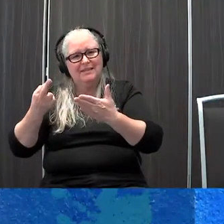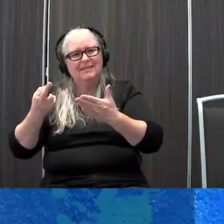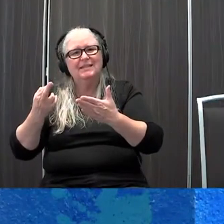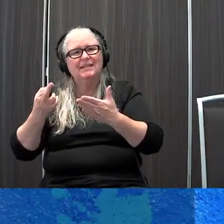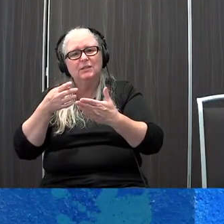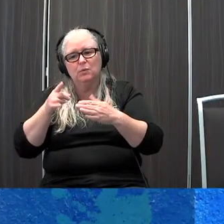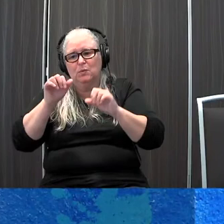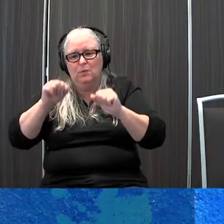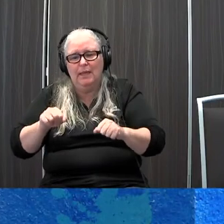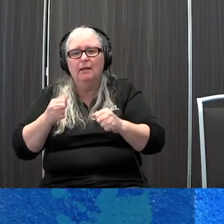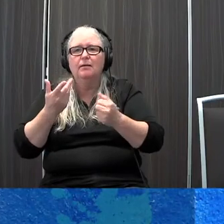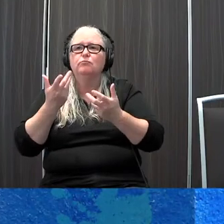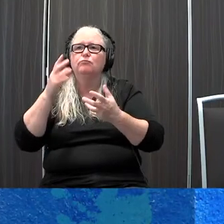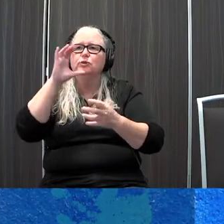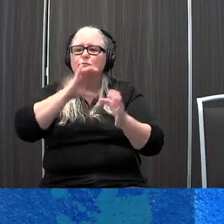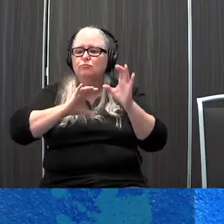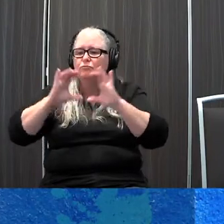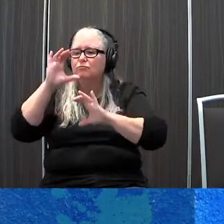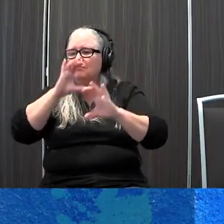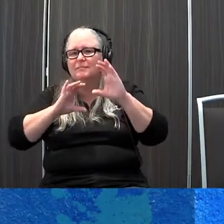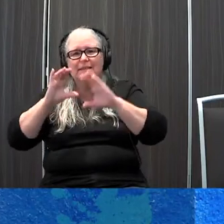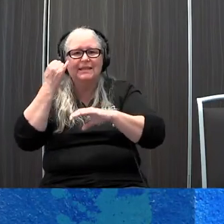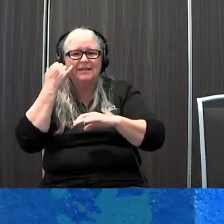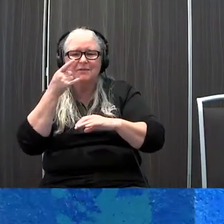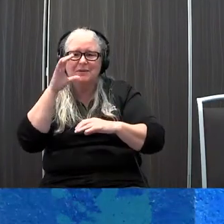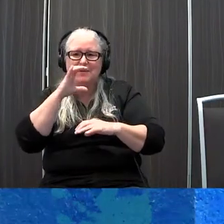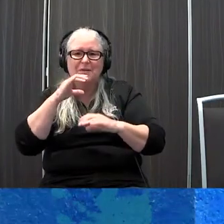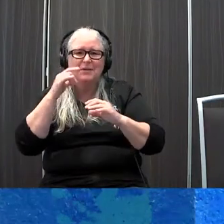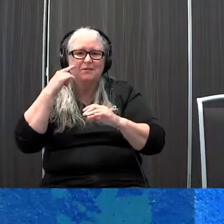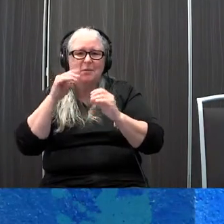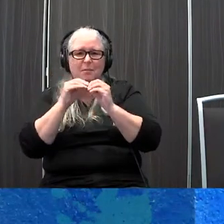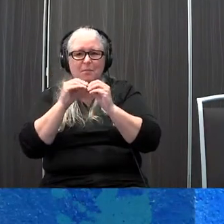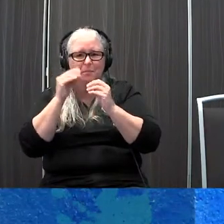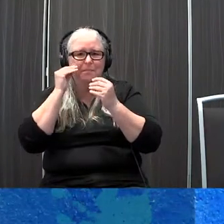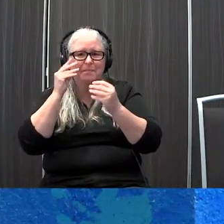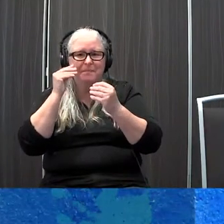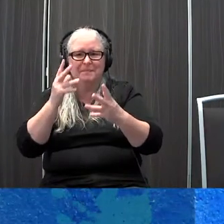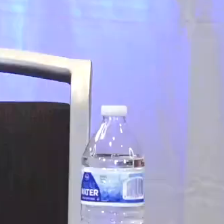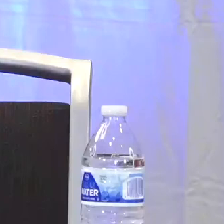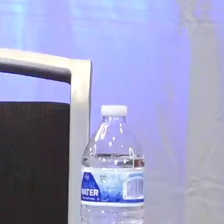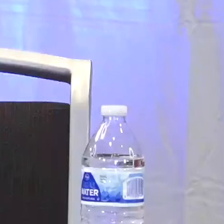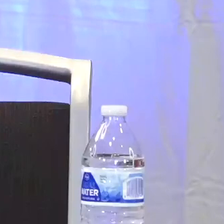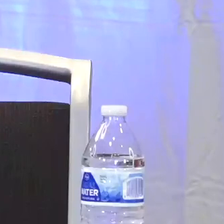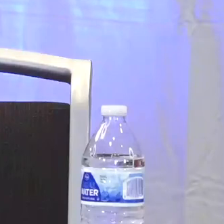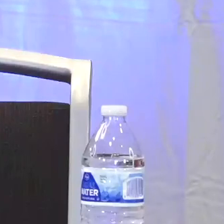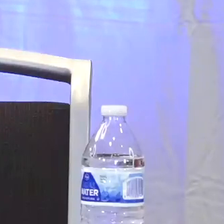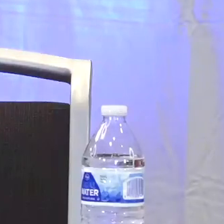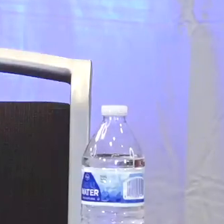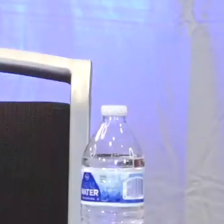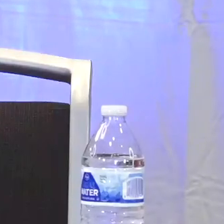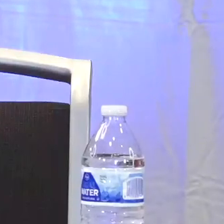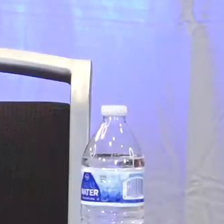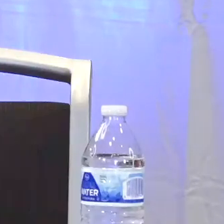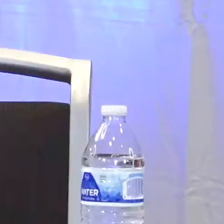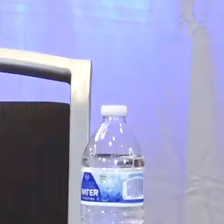that you could explore if you're looking for more information so awesome this has been great